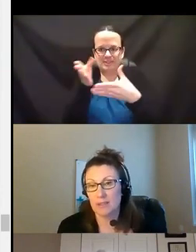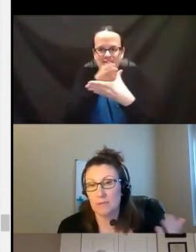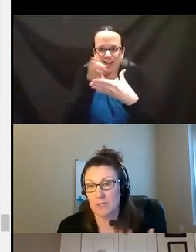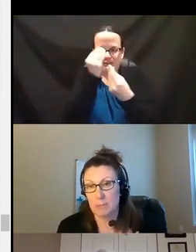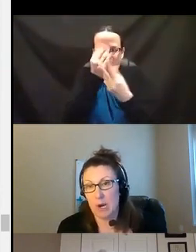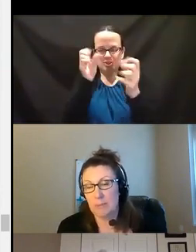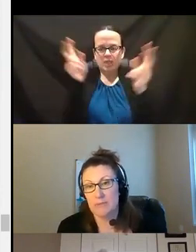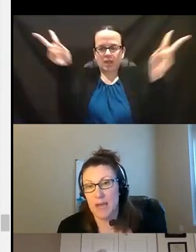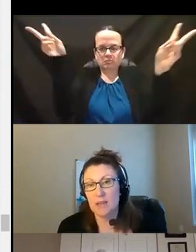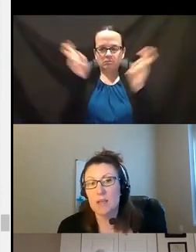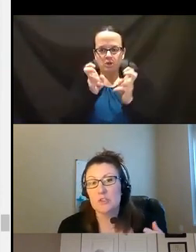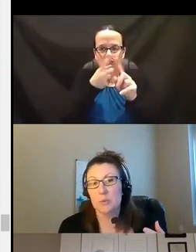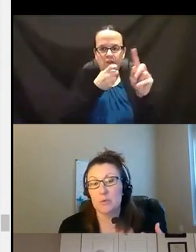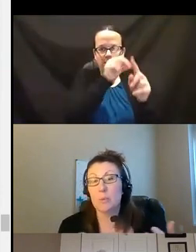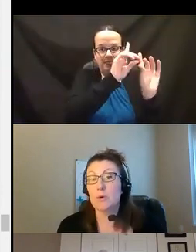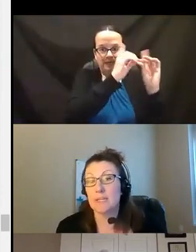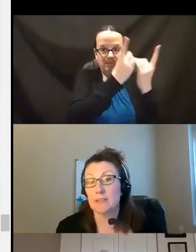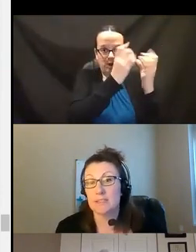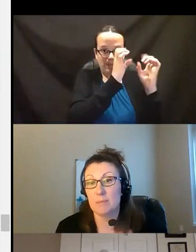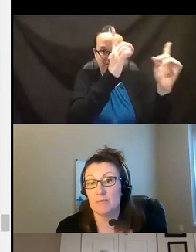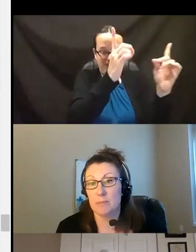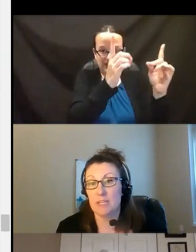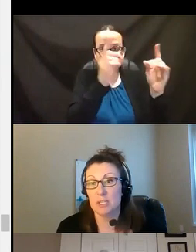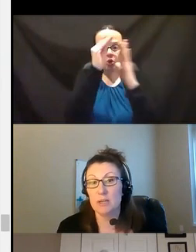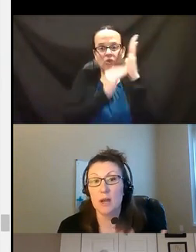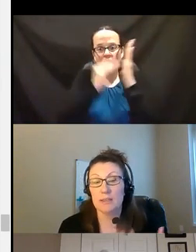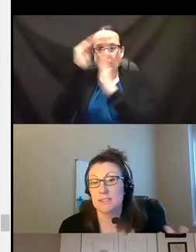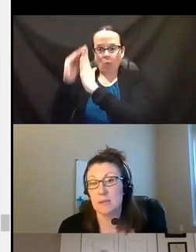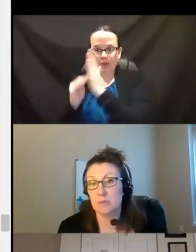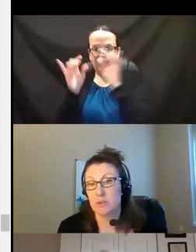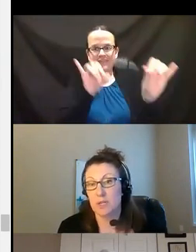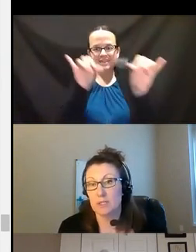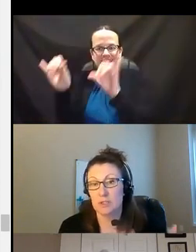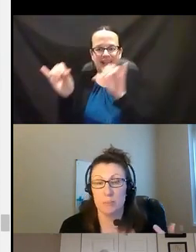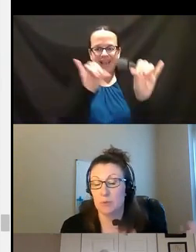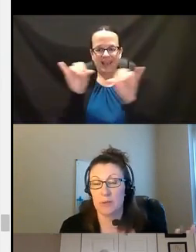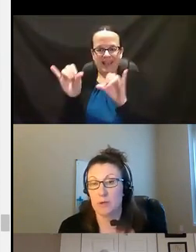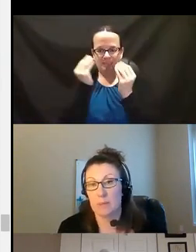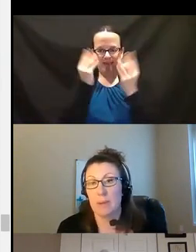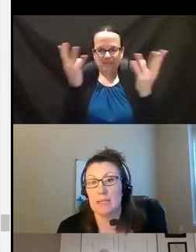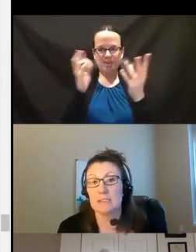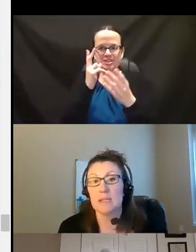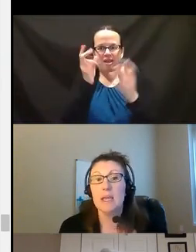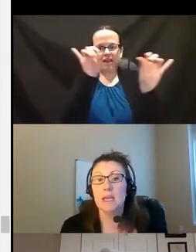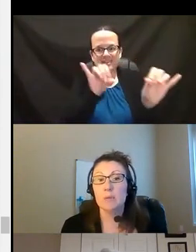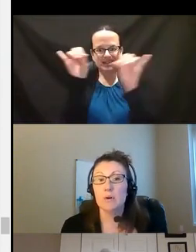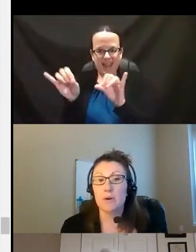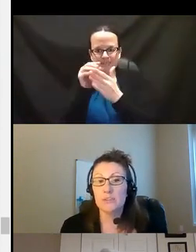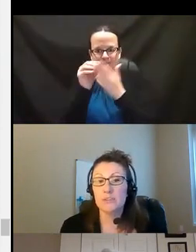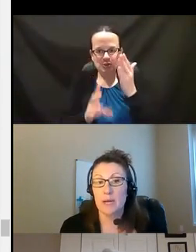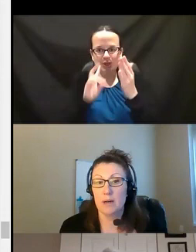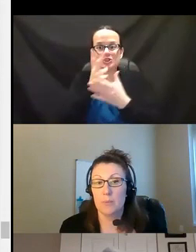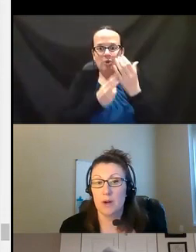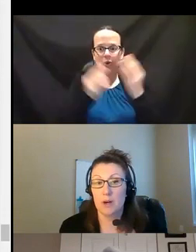directly from the Department of Ed. So we're reporting the same information on the same students to both governing bodies. It will